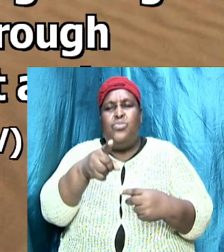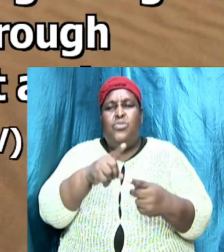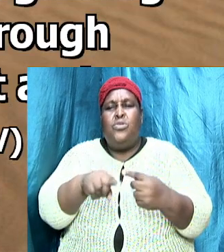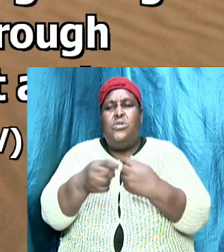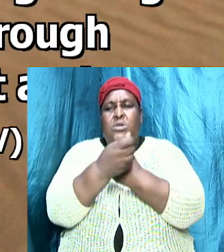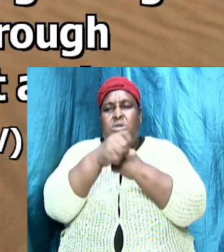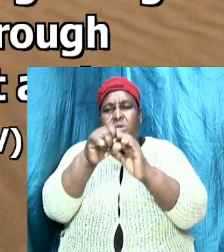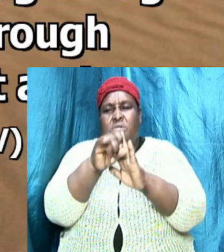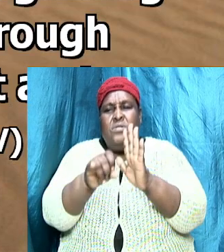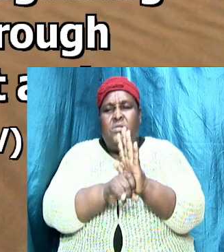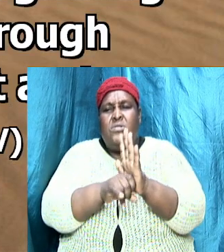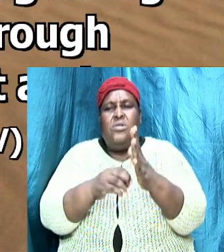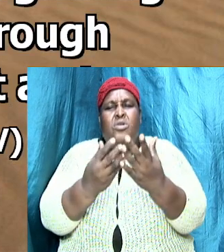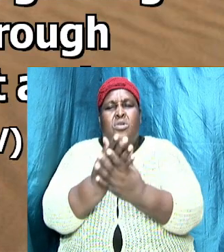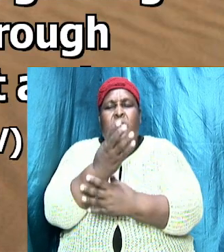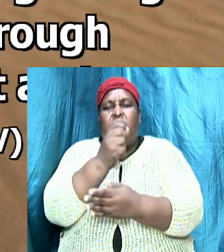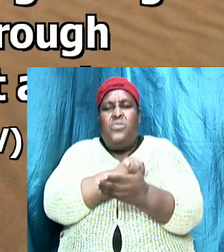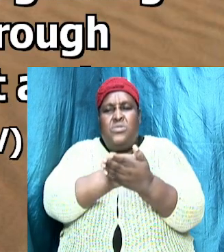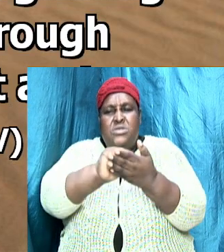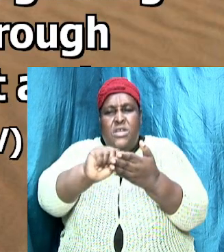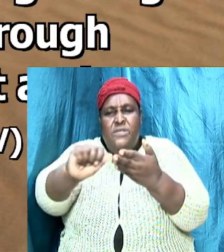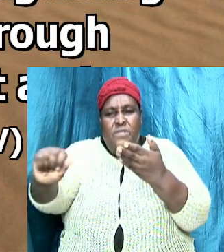for salvation